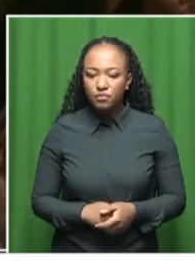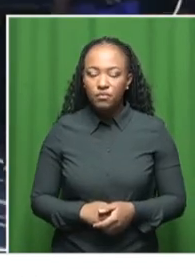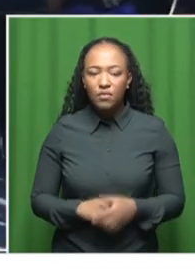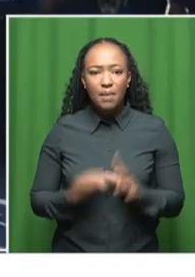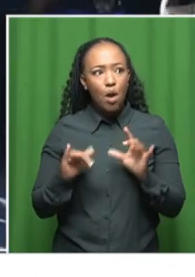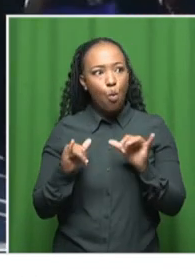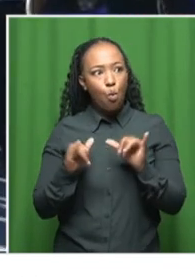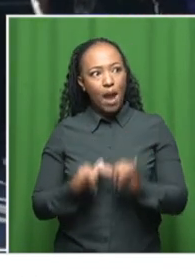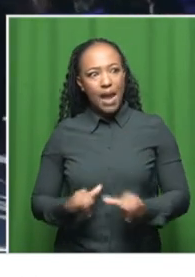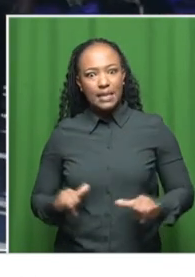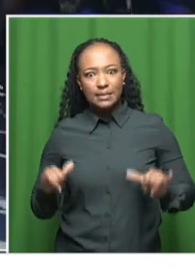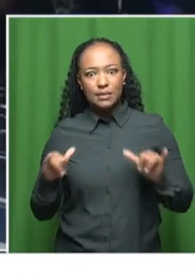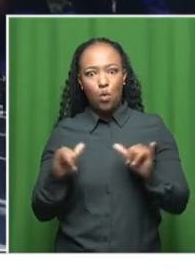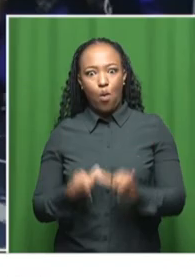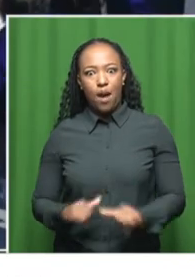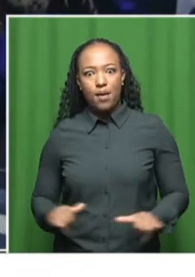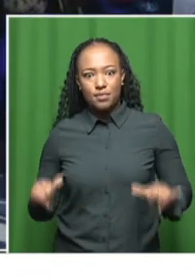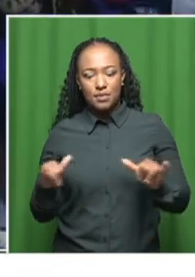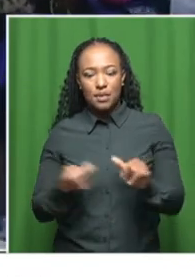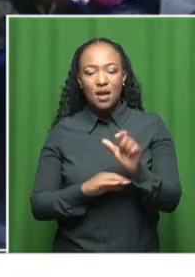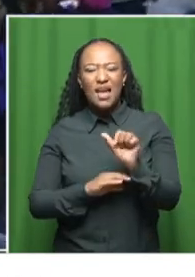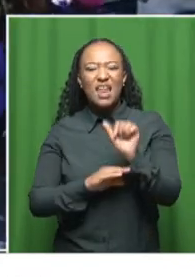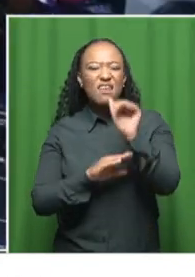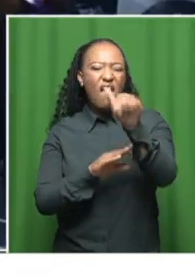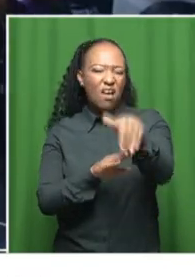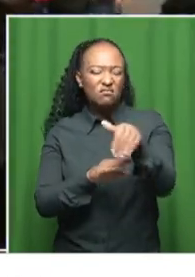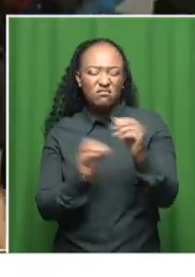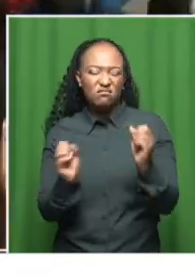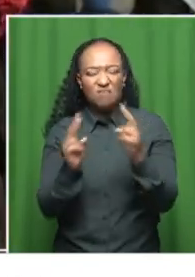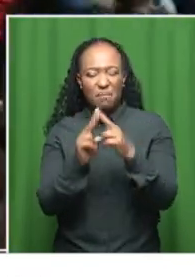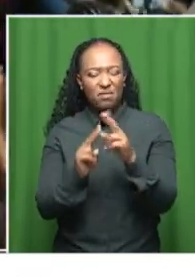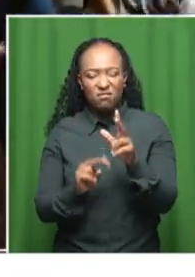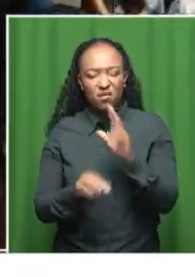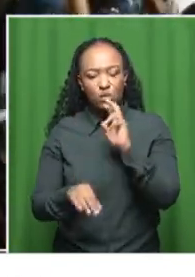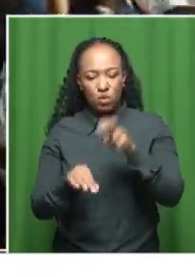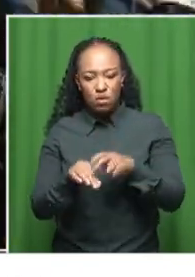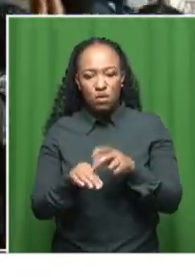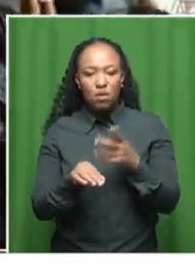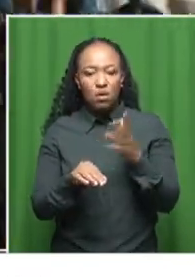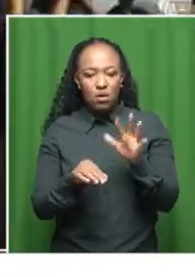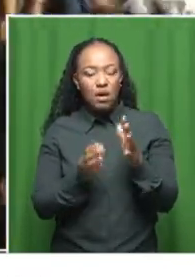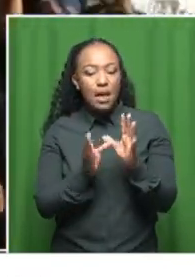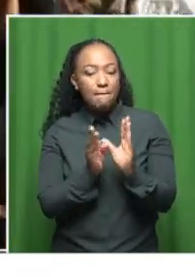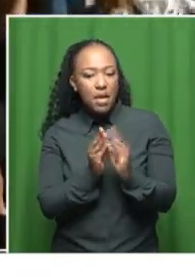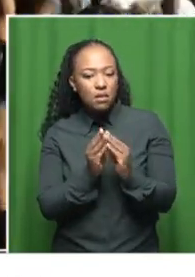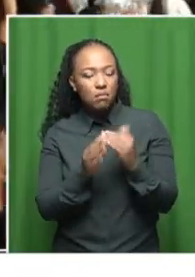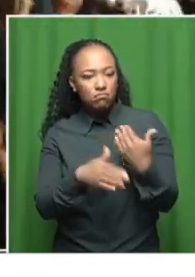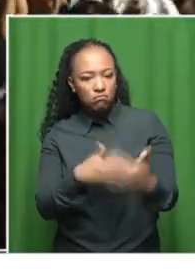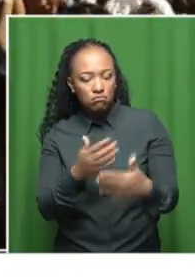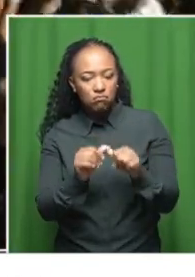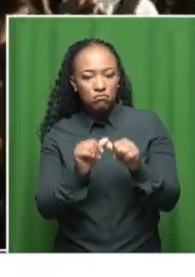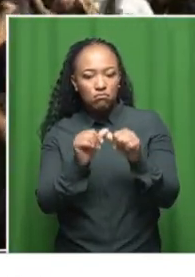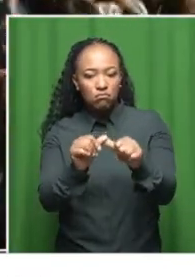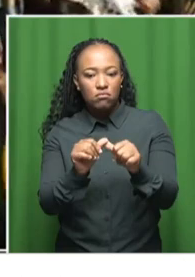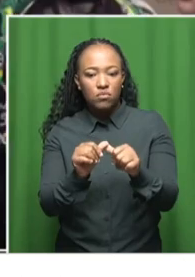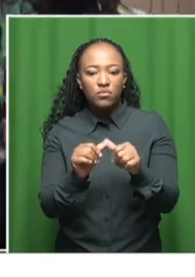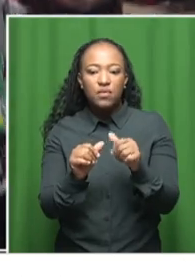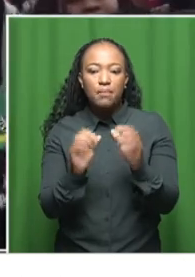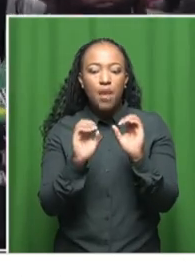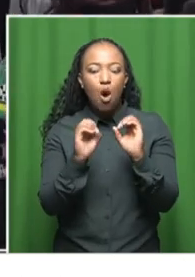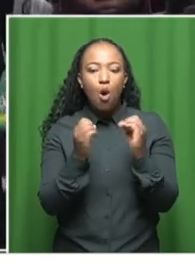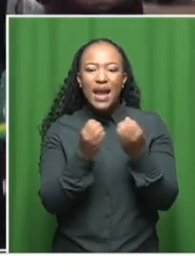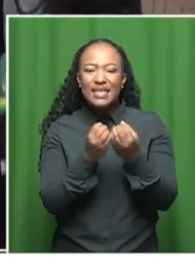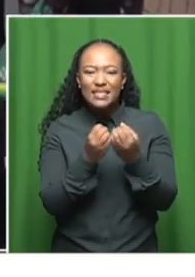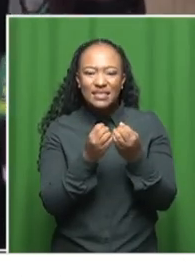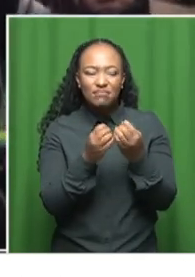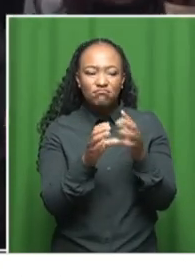wait until the next summit. There are engagements that are ongoing, like I've said, that are excluding smaller organizations